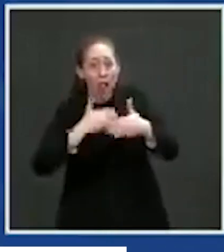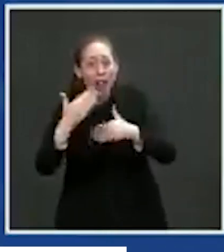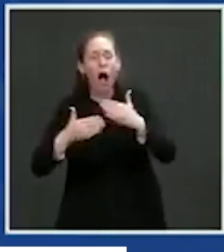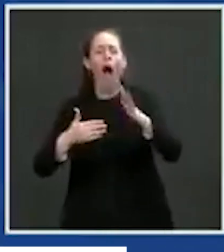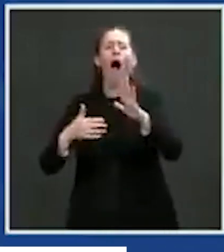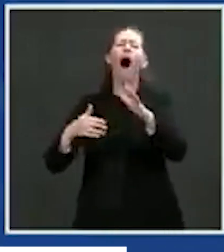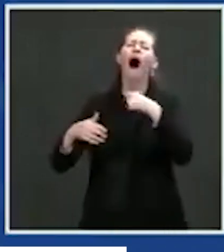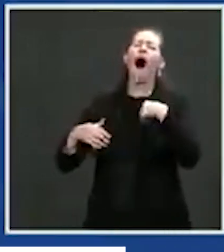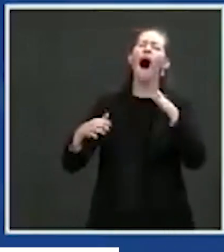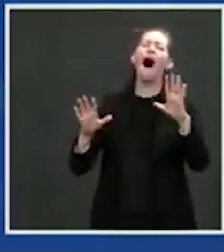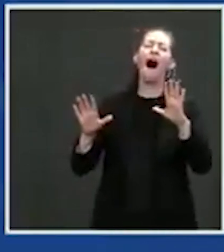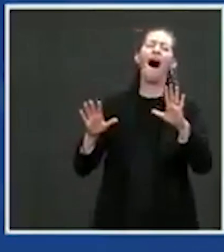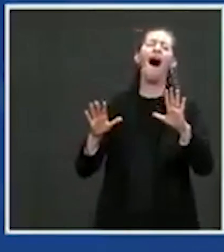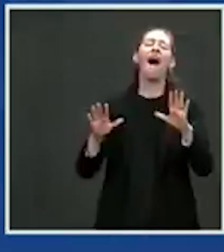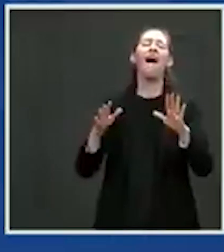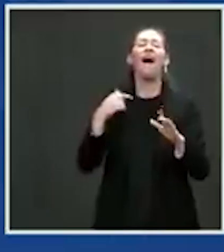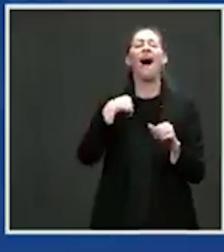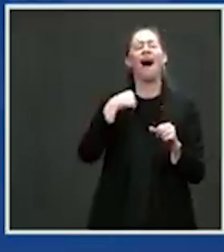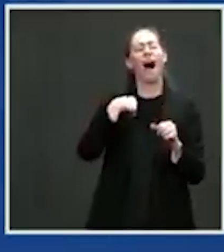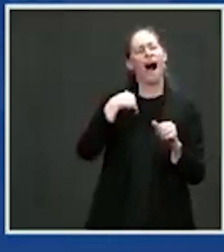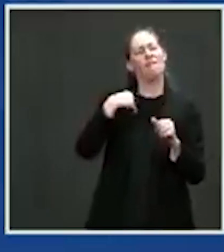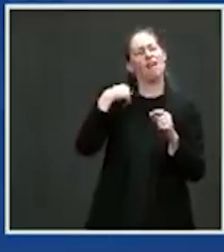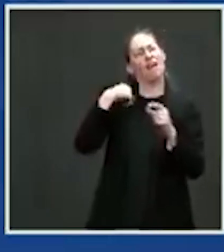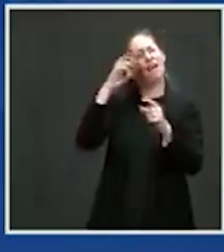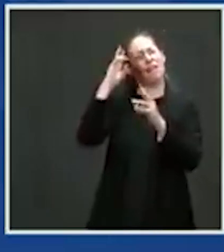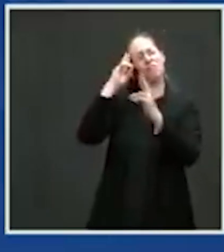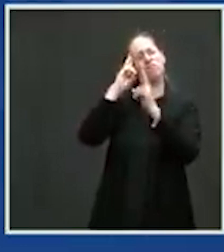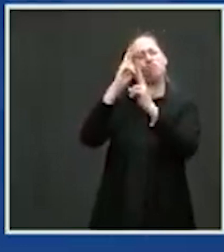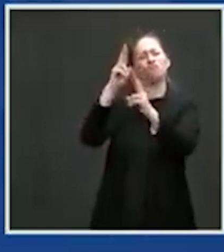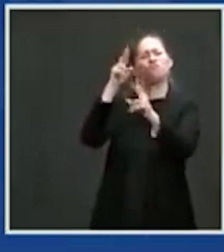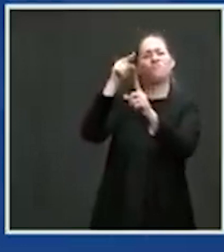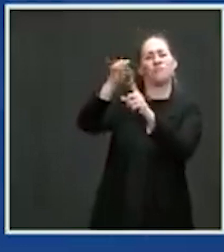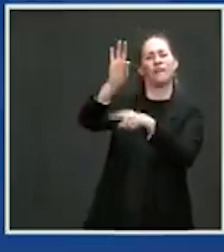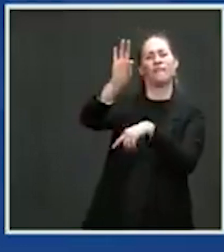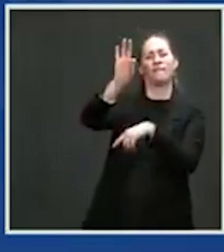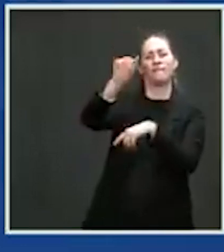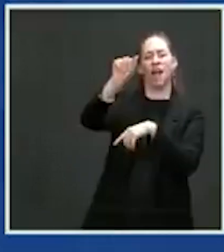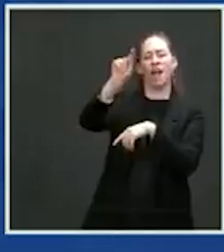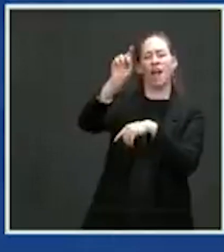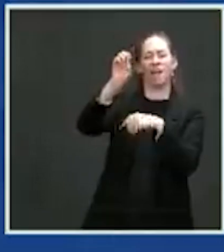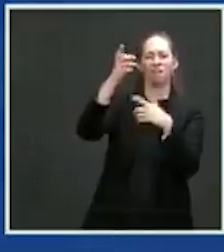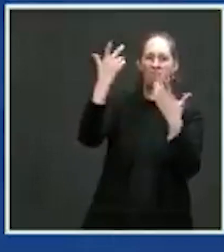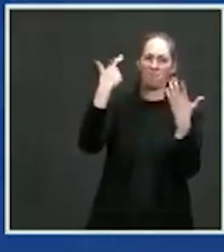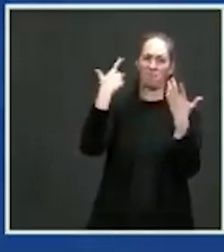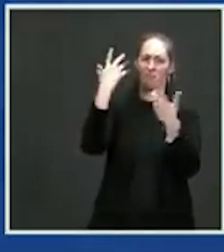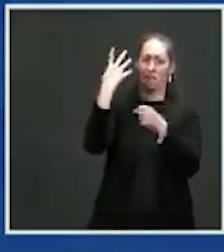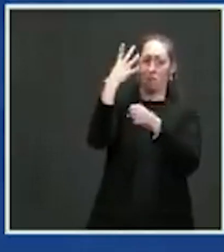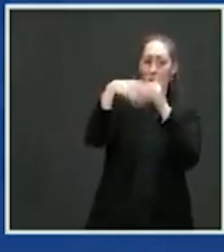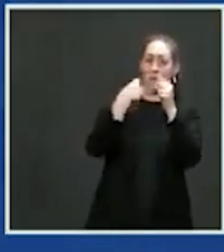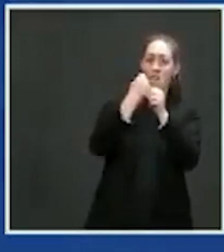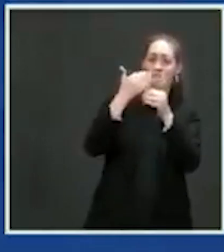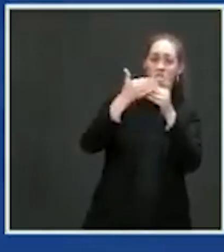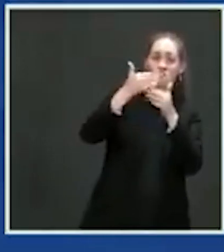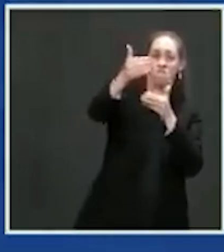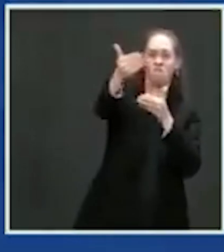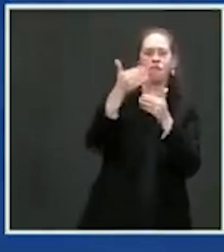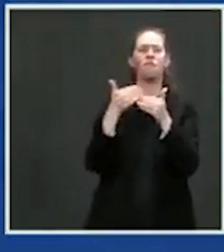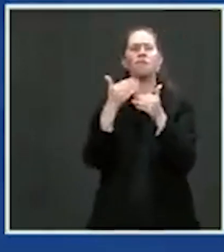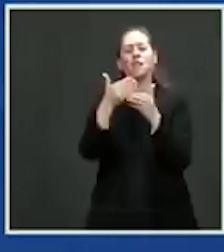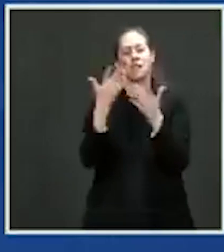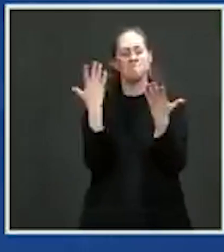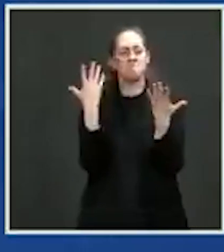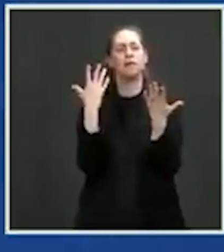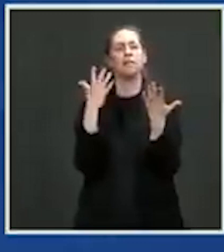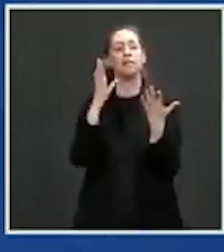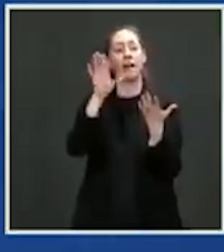a great respecter of fate. I've never been able to plan four and a half, three and a half years ahead for certain. And if you do run, will Vice President